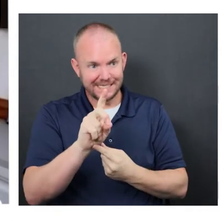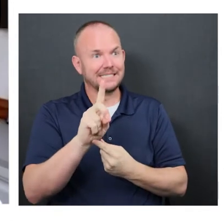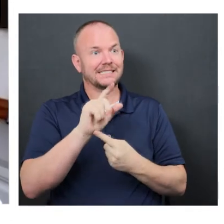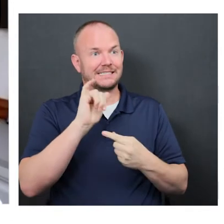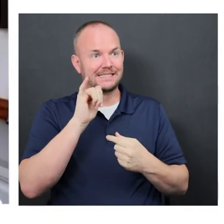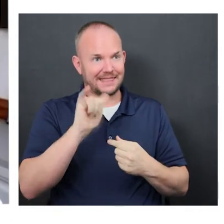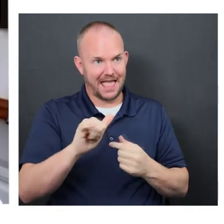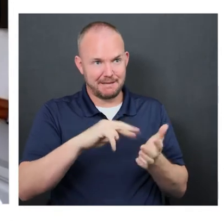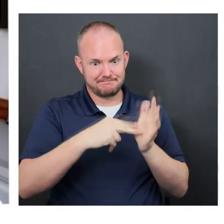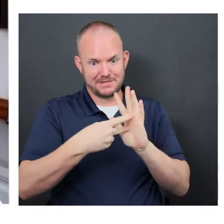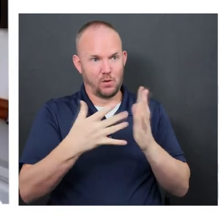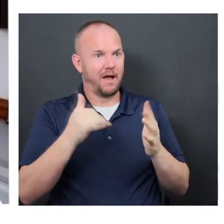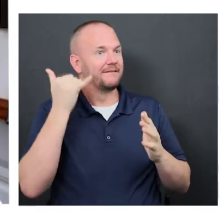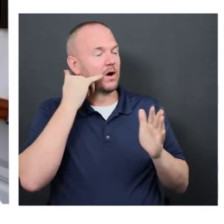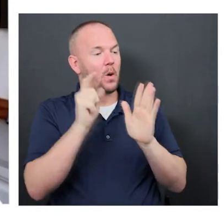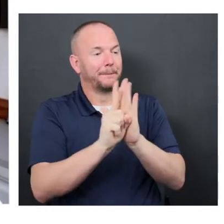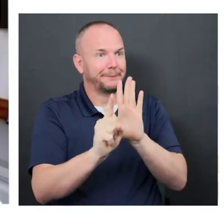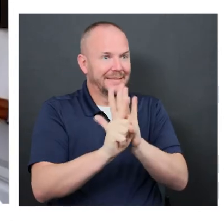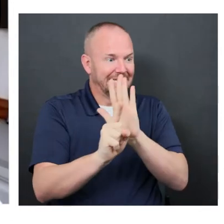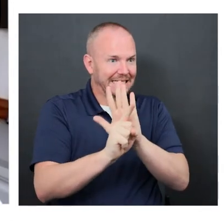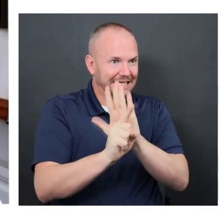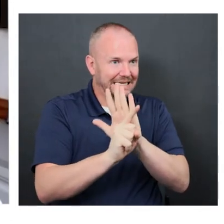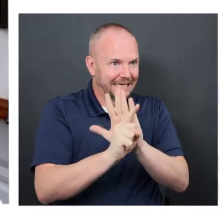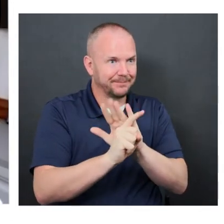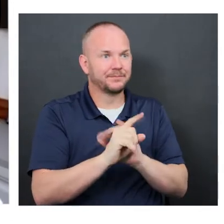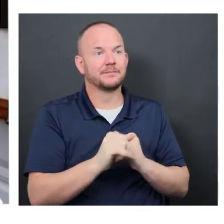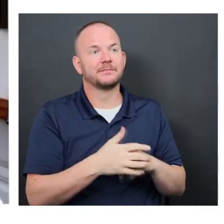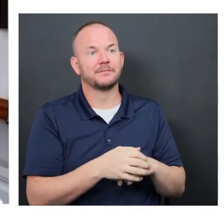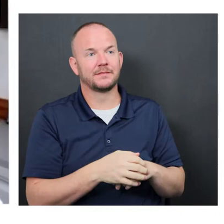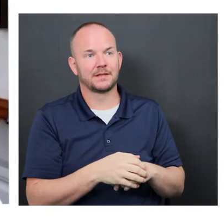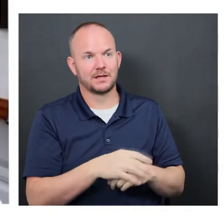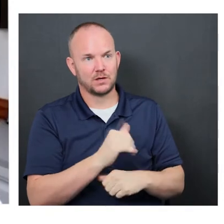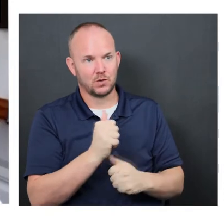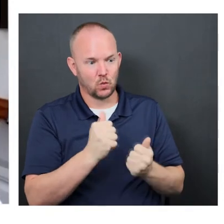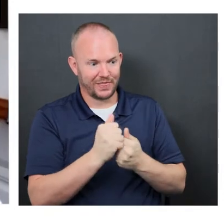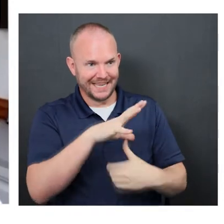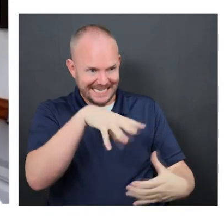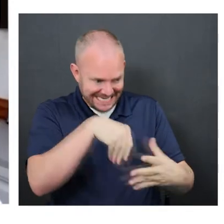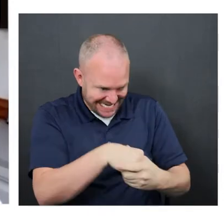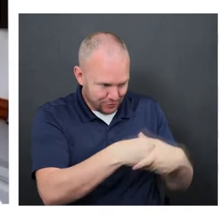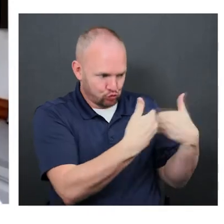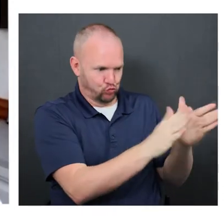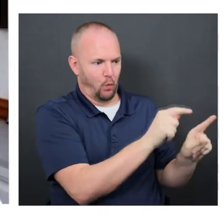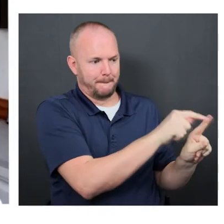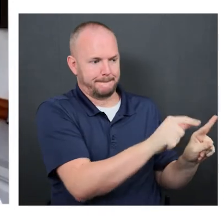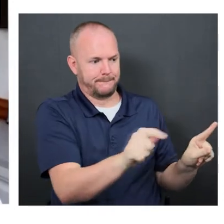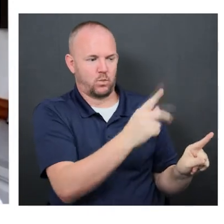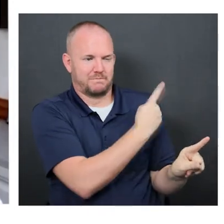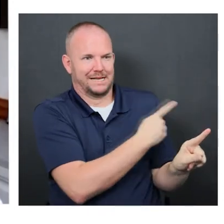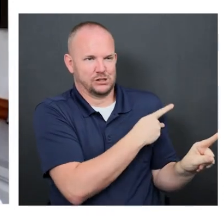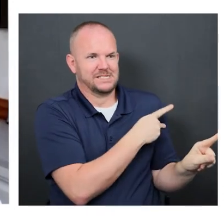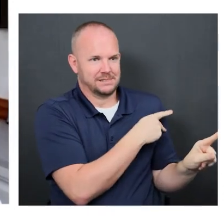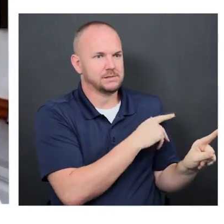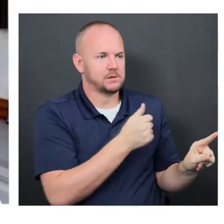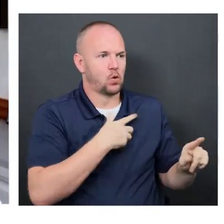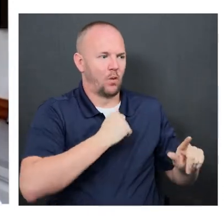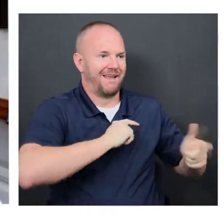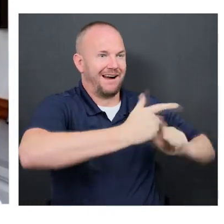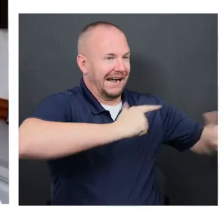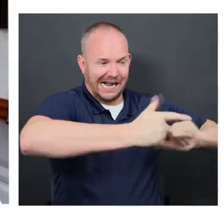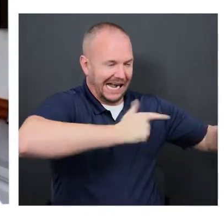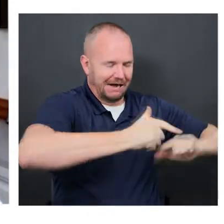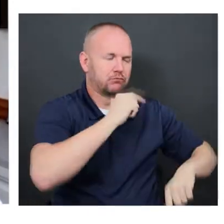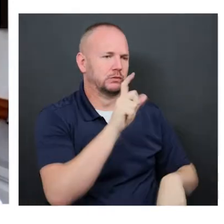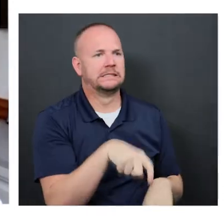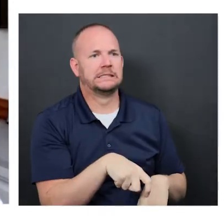able to place these speaker phones in each patient's room so that we could eliminate the back and forth and we could really put it on